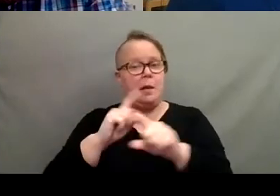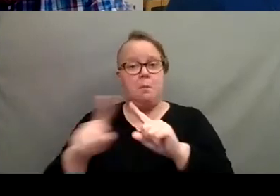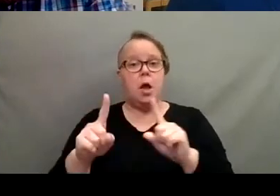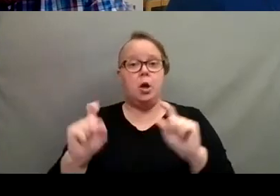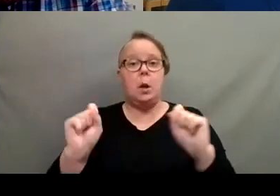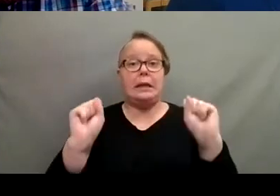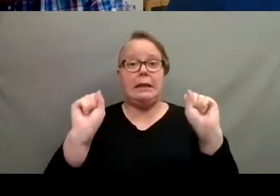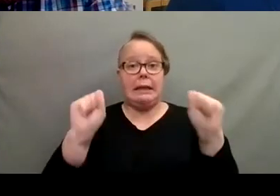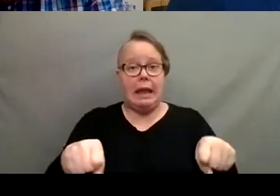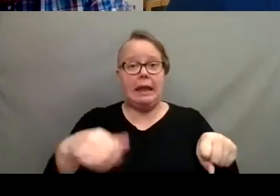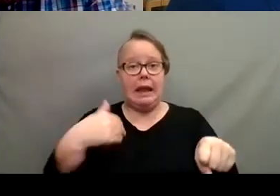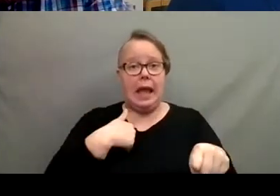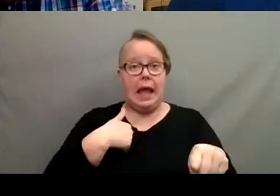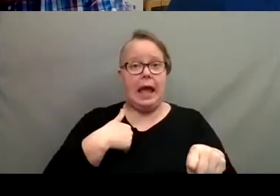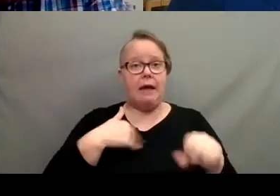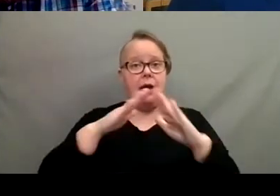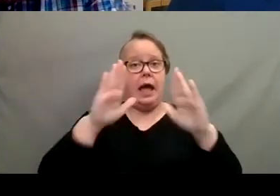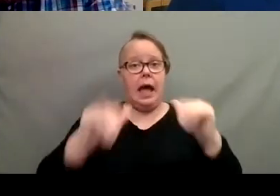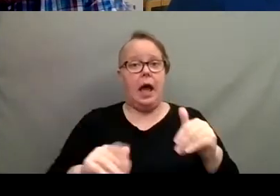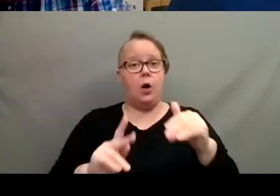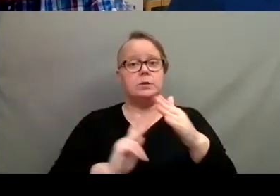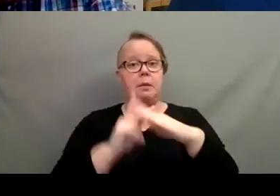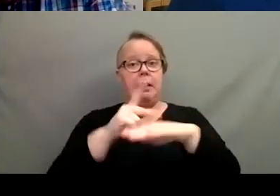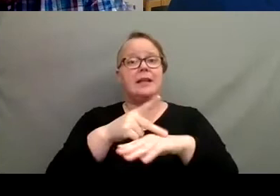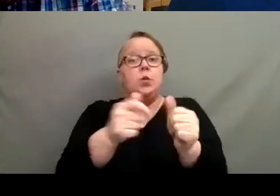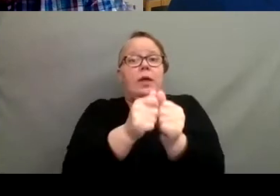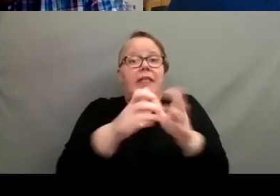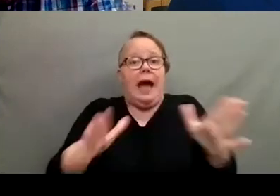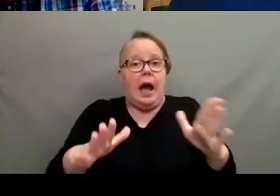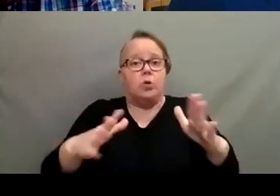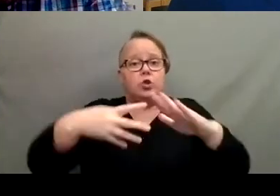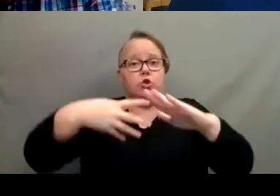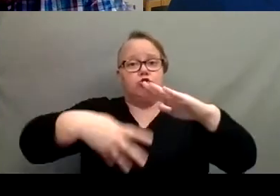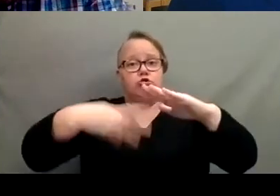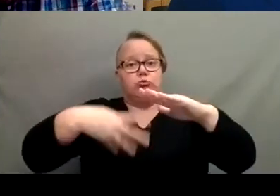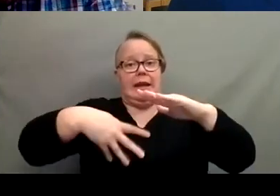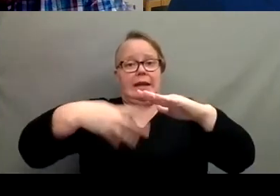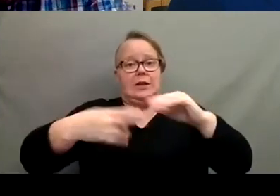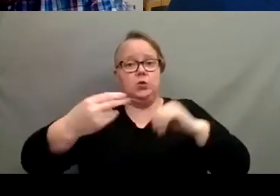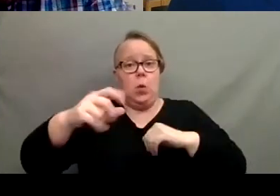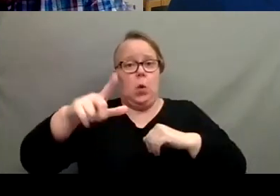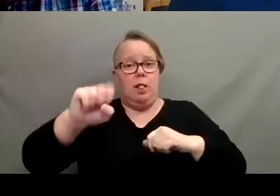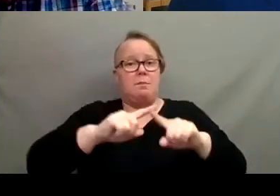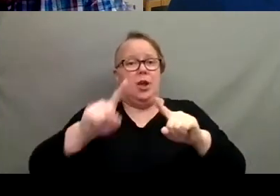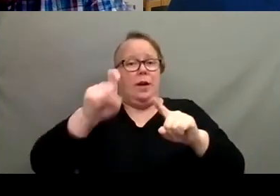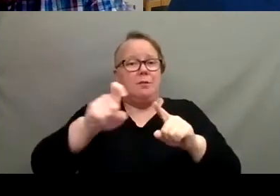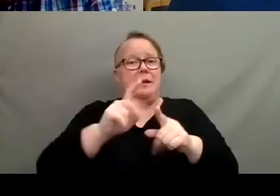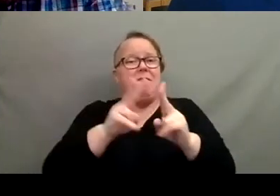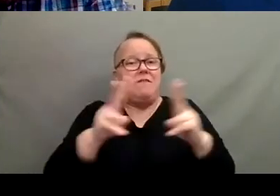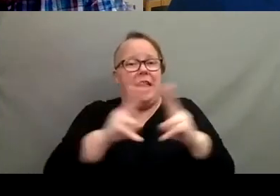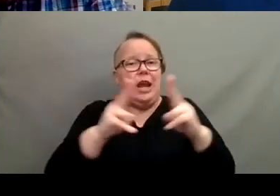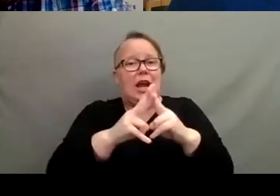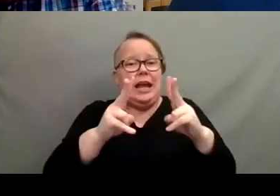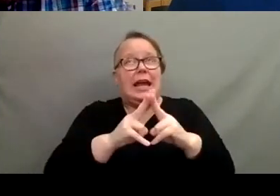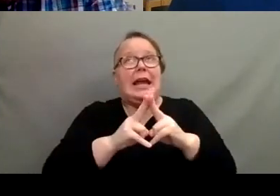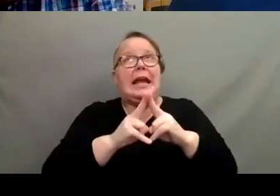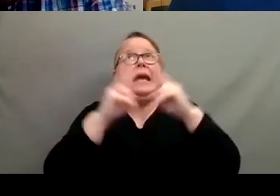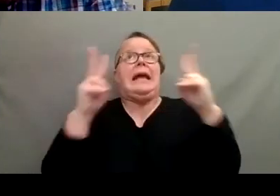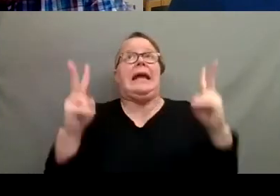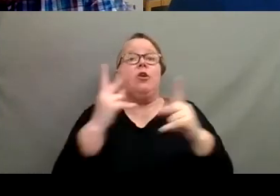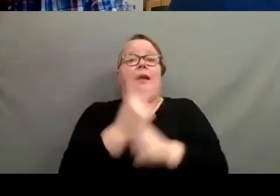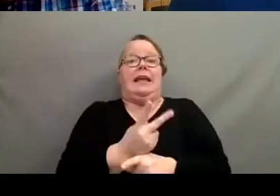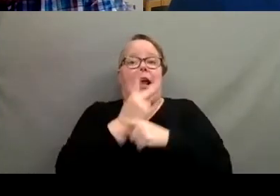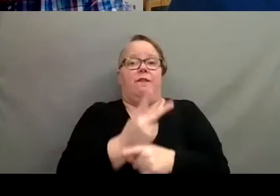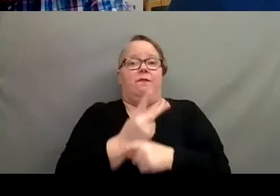can have houseplants without drainage holes in the pot. You just have to be really careful to not overwater because there's nowhere